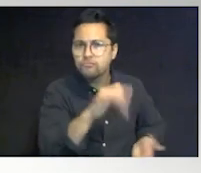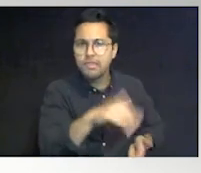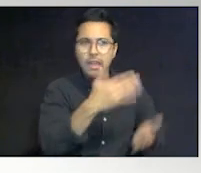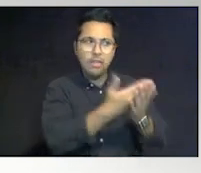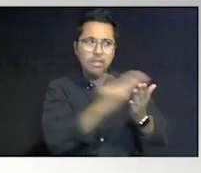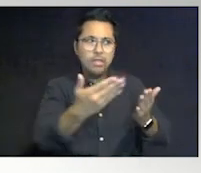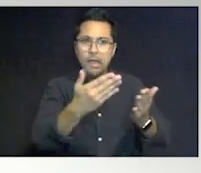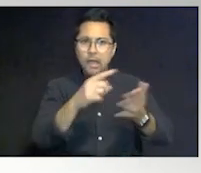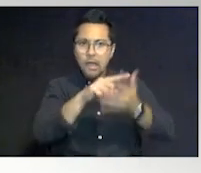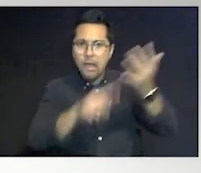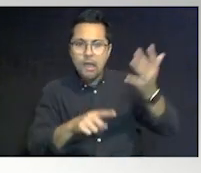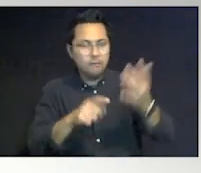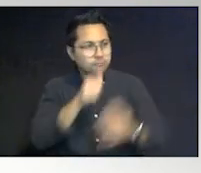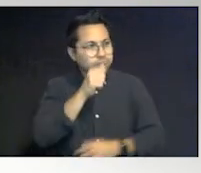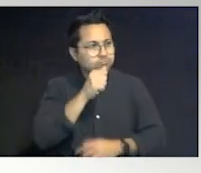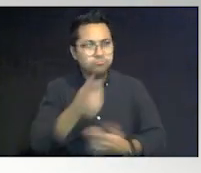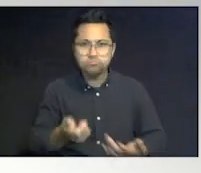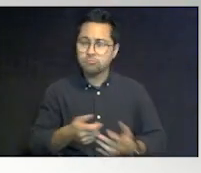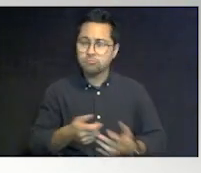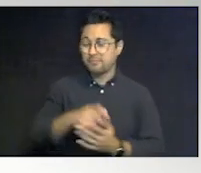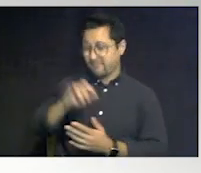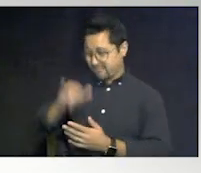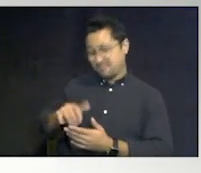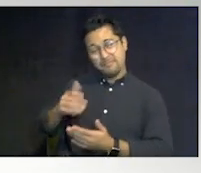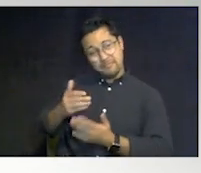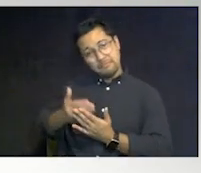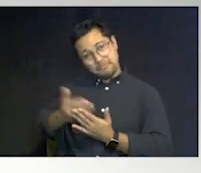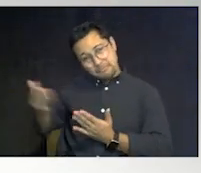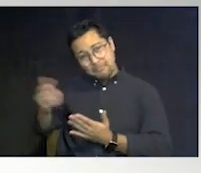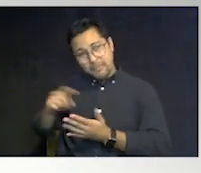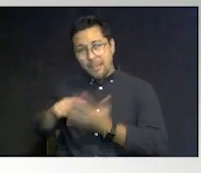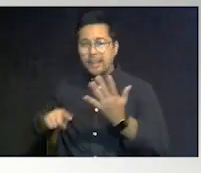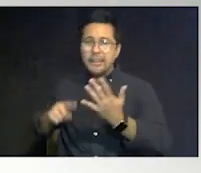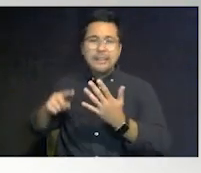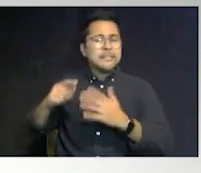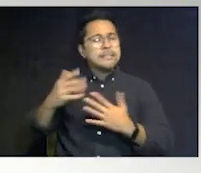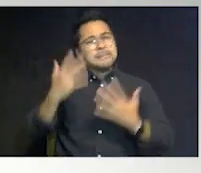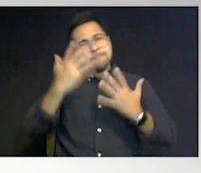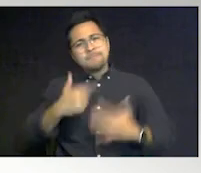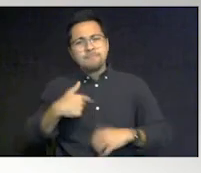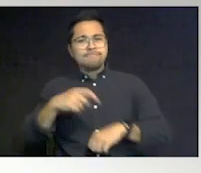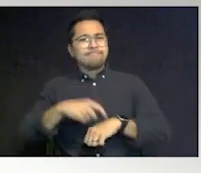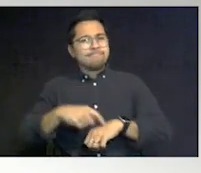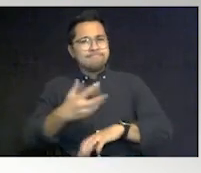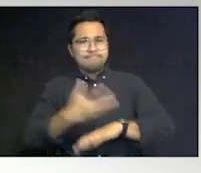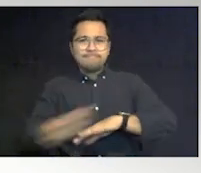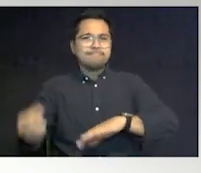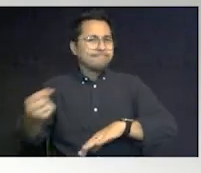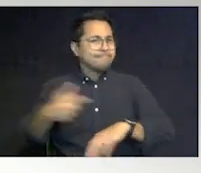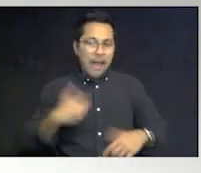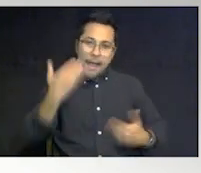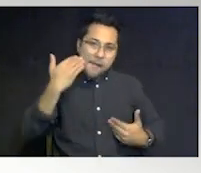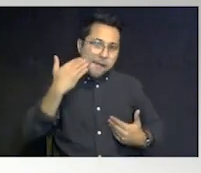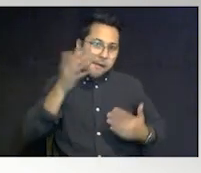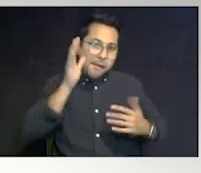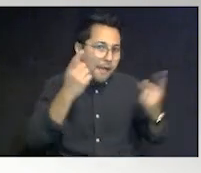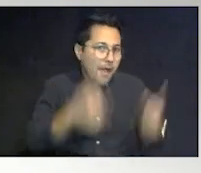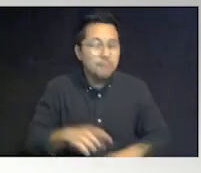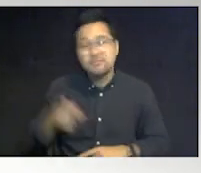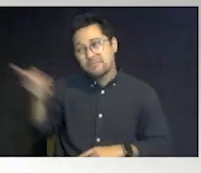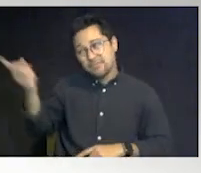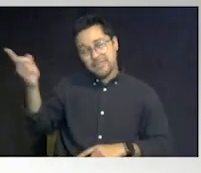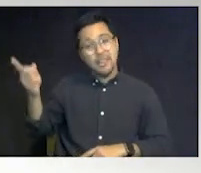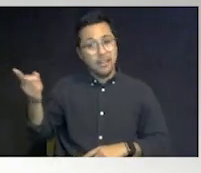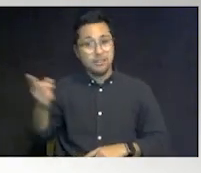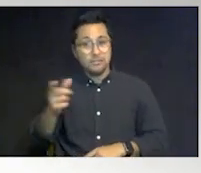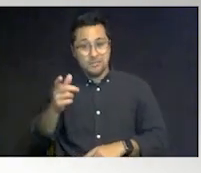secret. These are some of the trends and unfortunately, we're running out of time which we absolutely knew we were going to. These are all on the